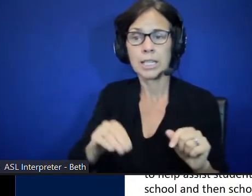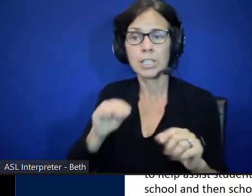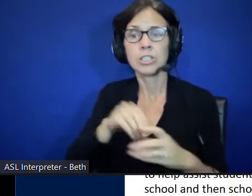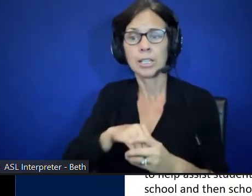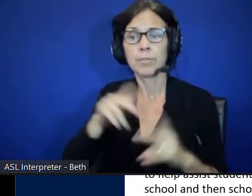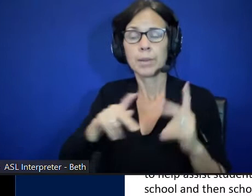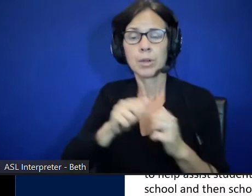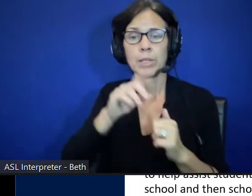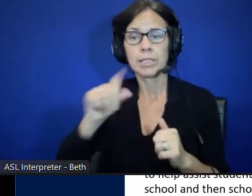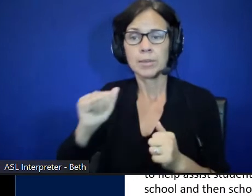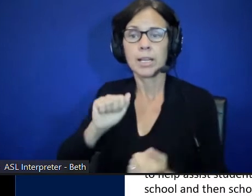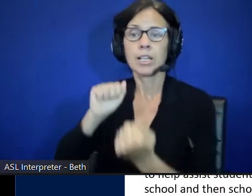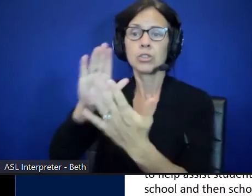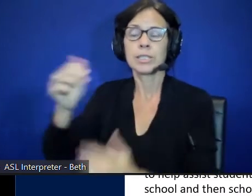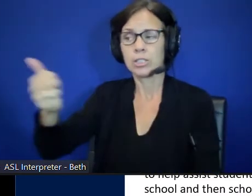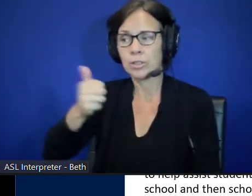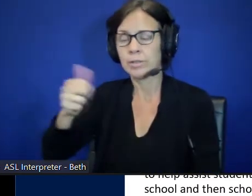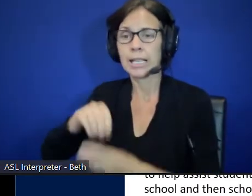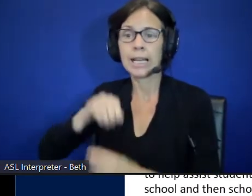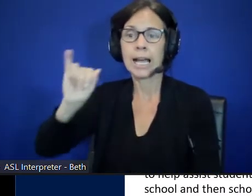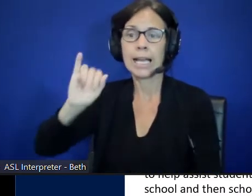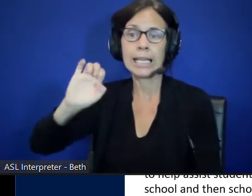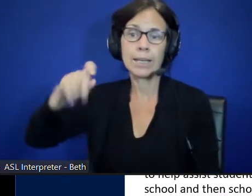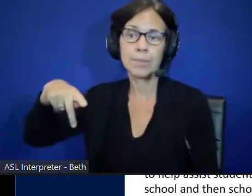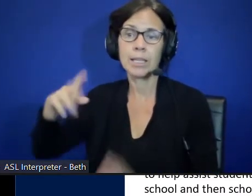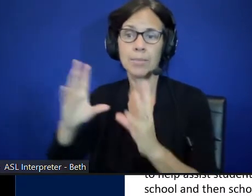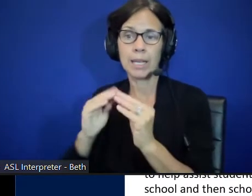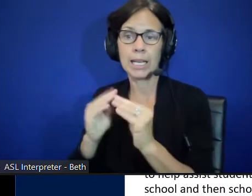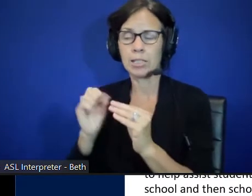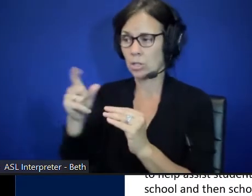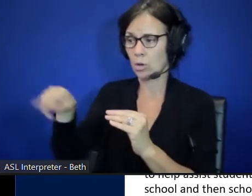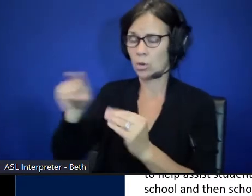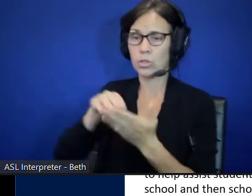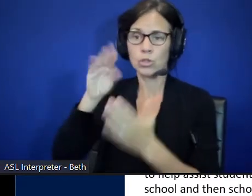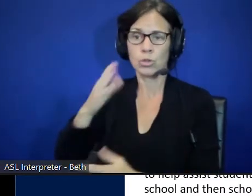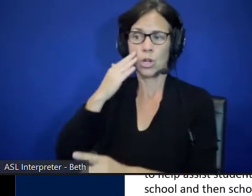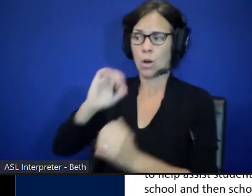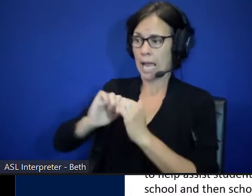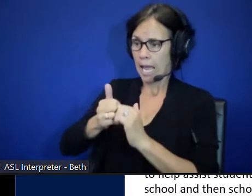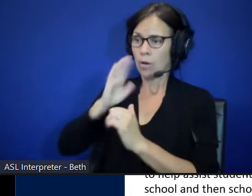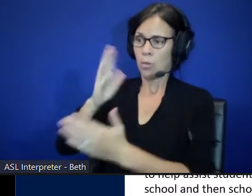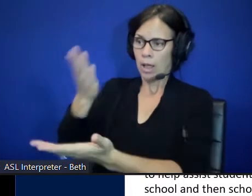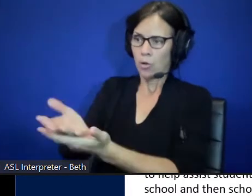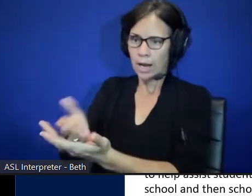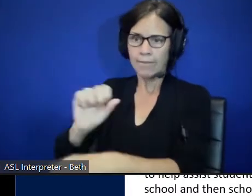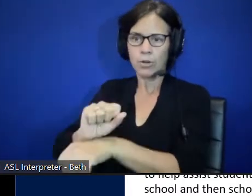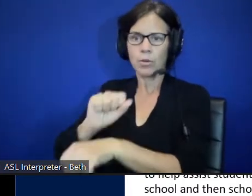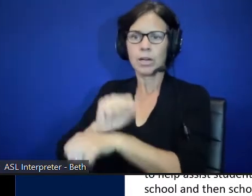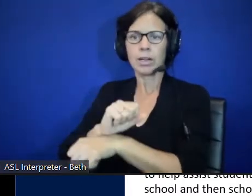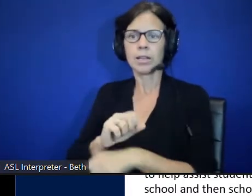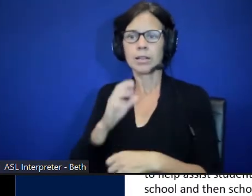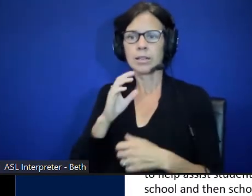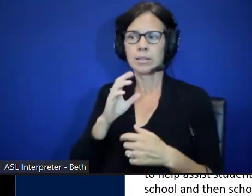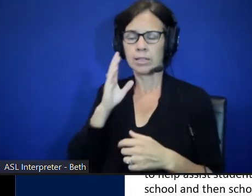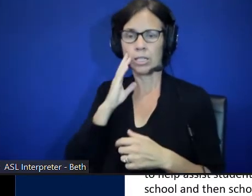Addressing transportation in the IEP meeting. So students know how they're going to get to work. And in that